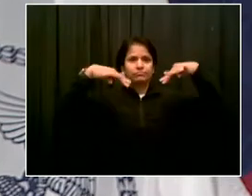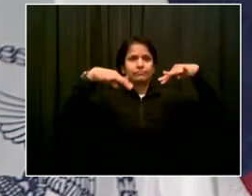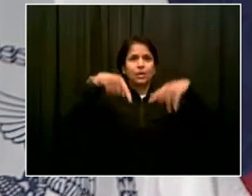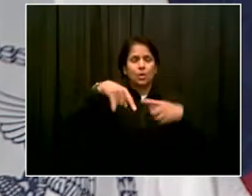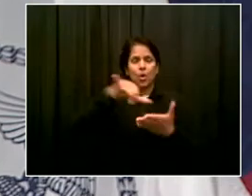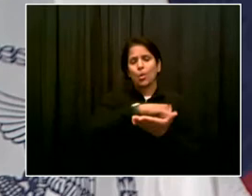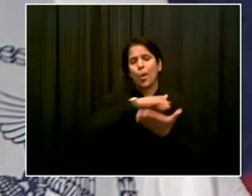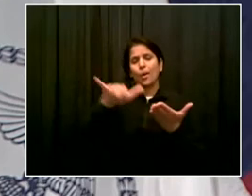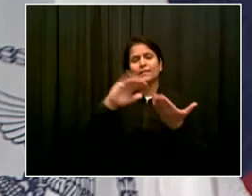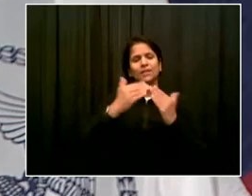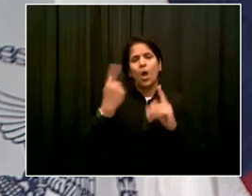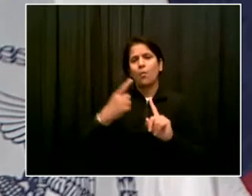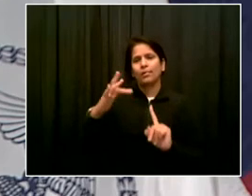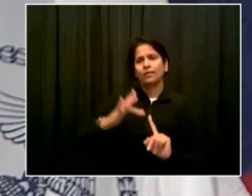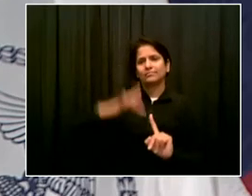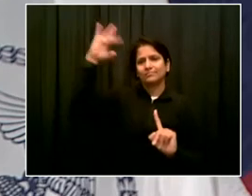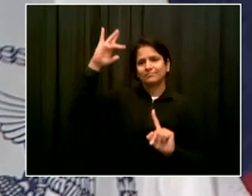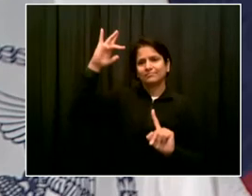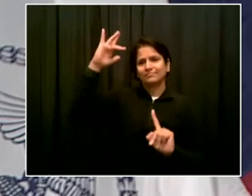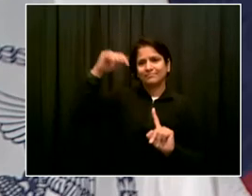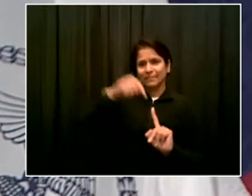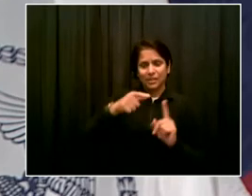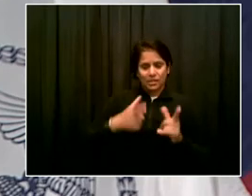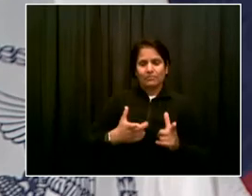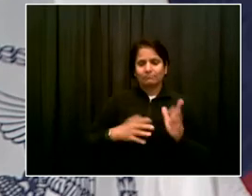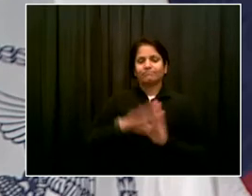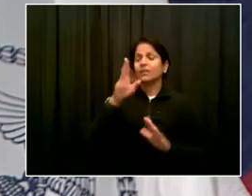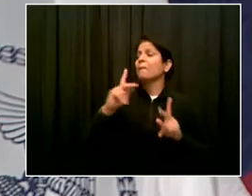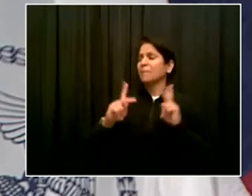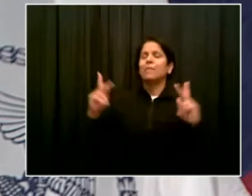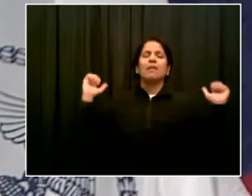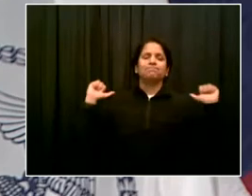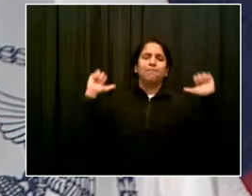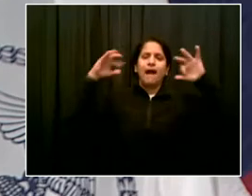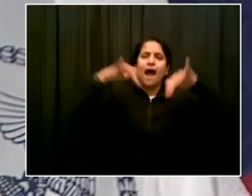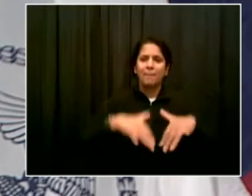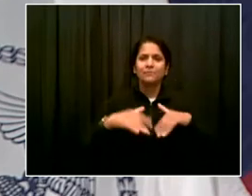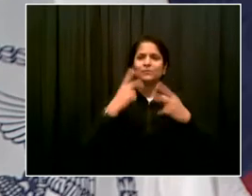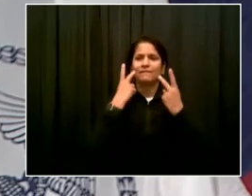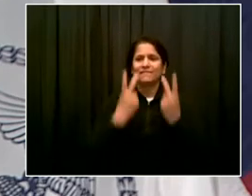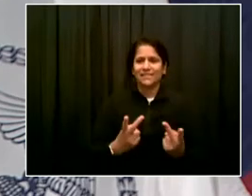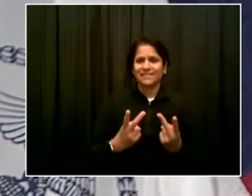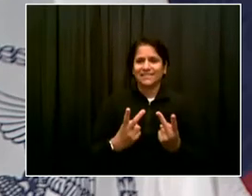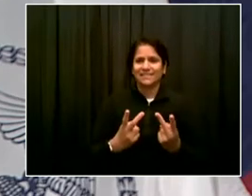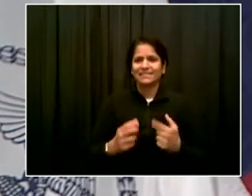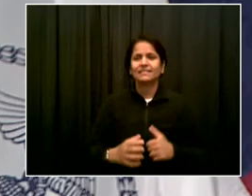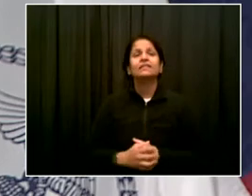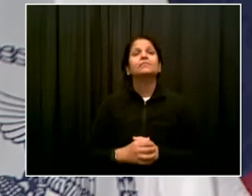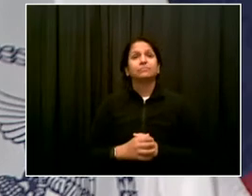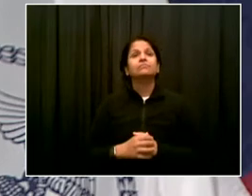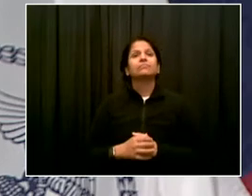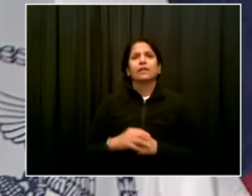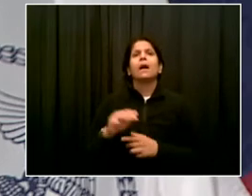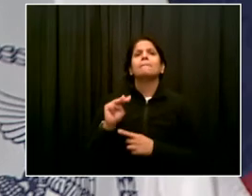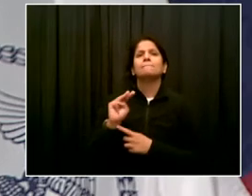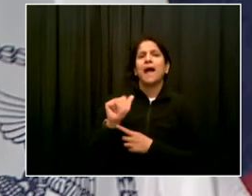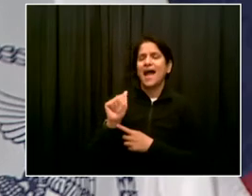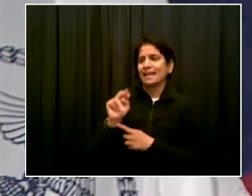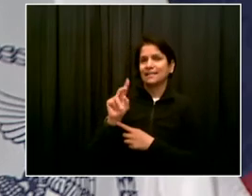Next, we have Amanda from Politico. Good morning, Mr. Mayor. How are you? Good, Amanda. How you doing?